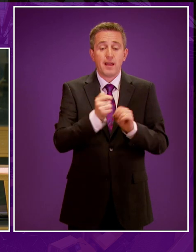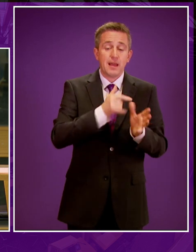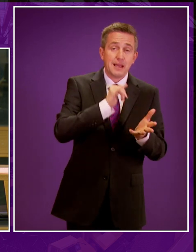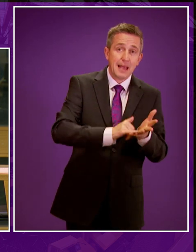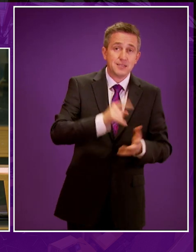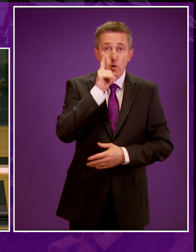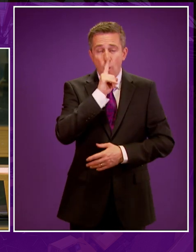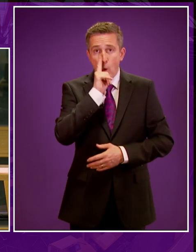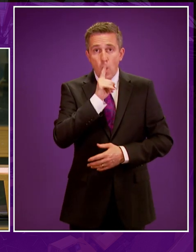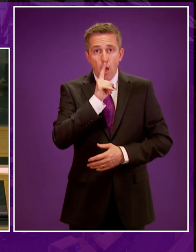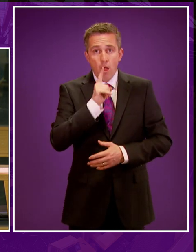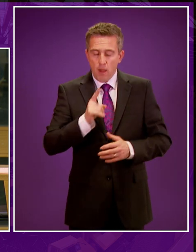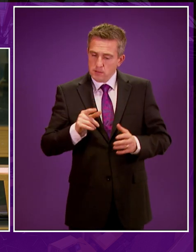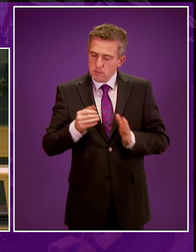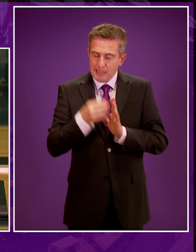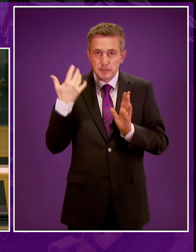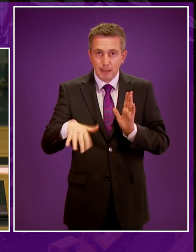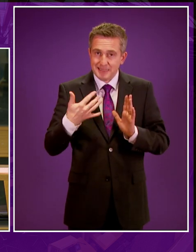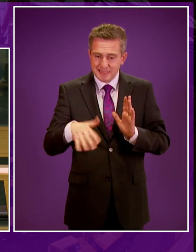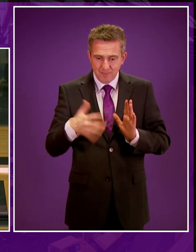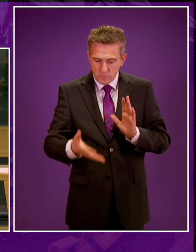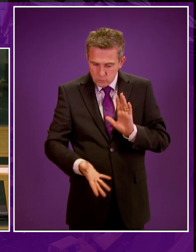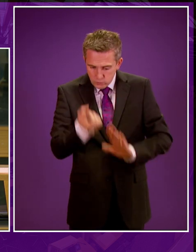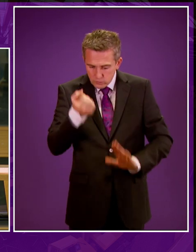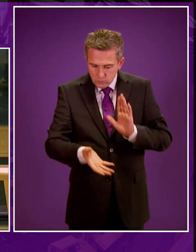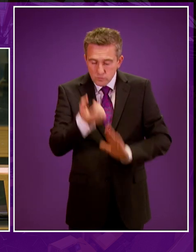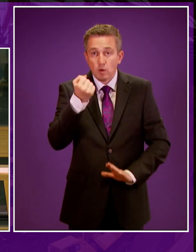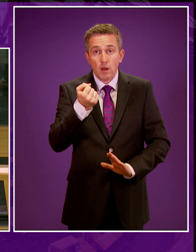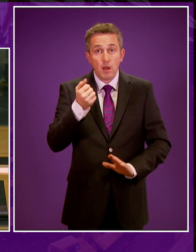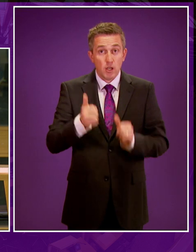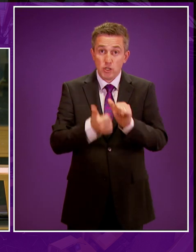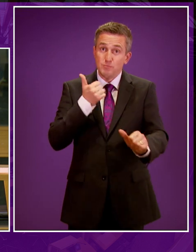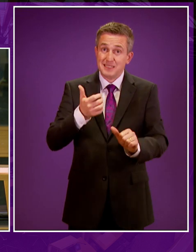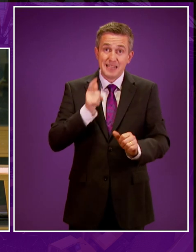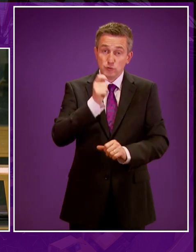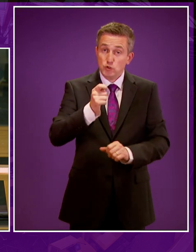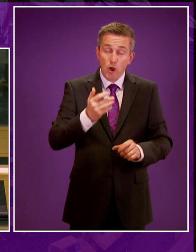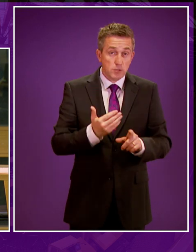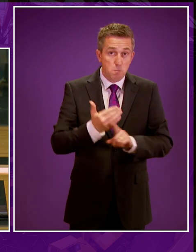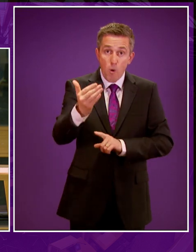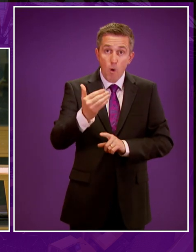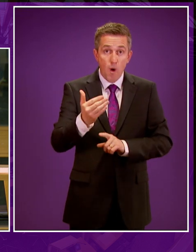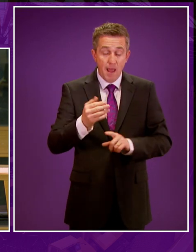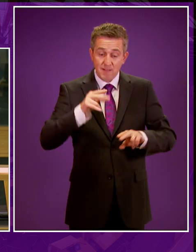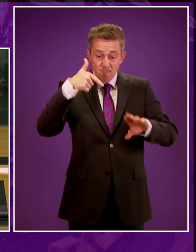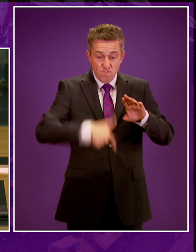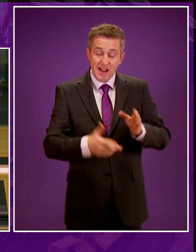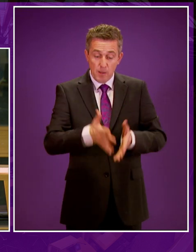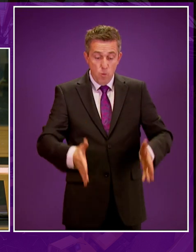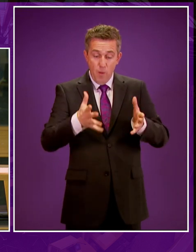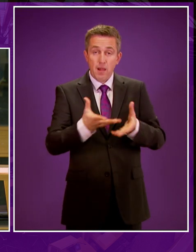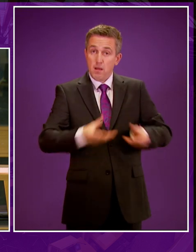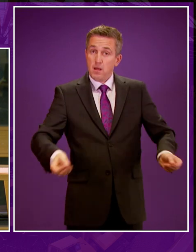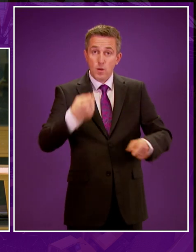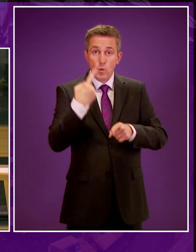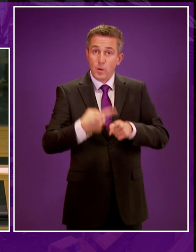already very expensive to produce. Companies need high energy prices to even make a profit and fracking wells drain quickly, continually